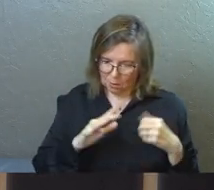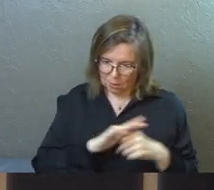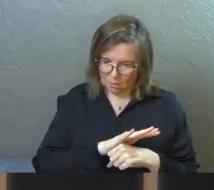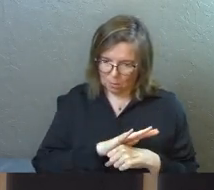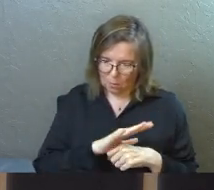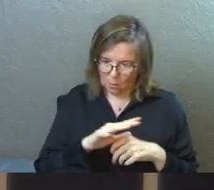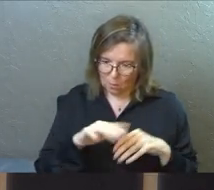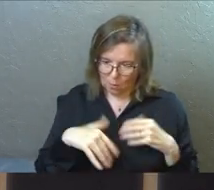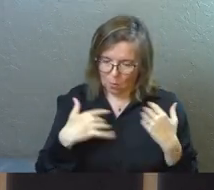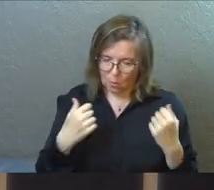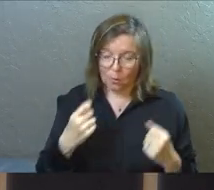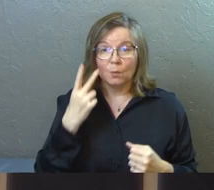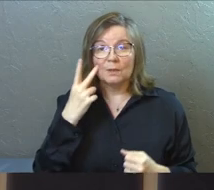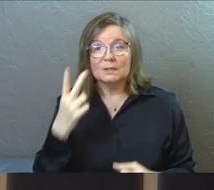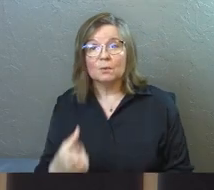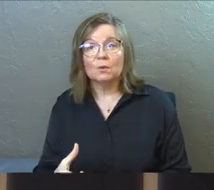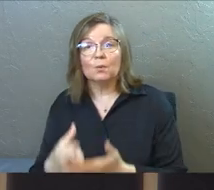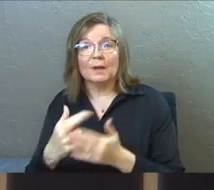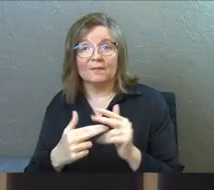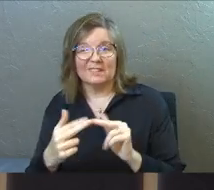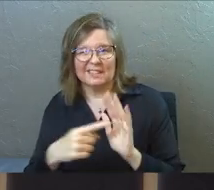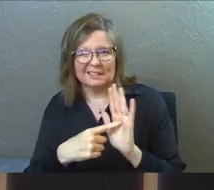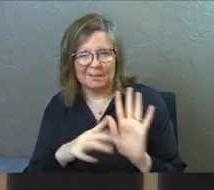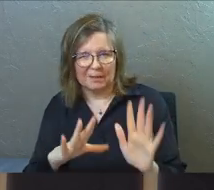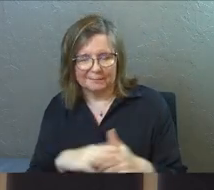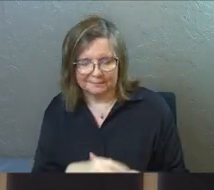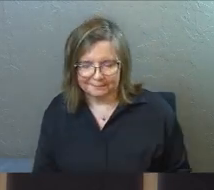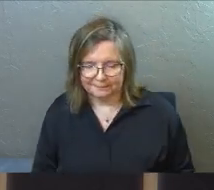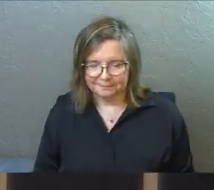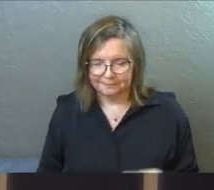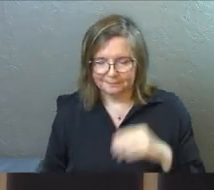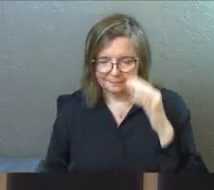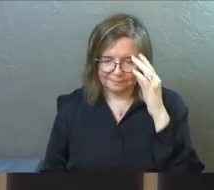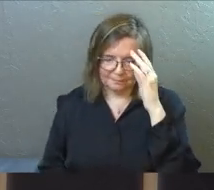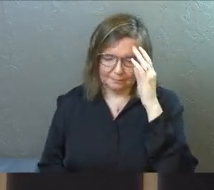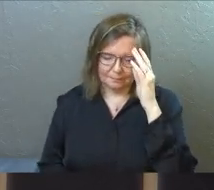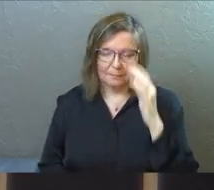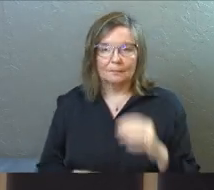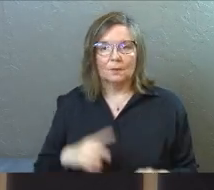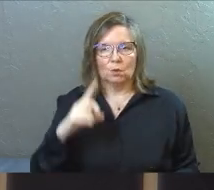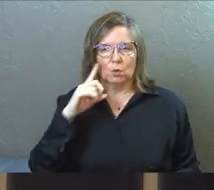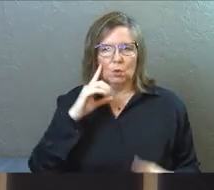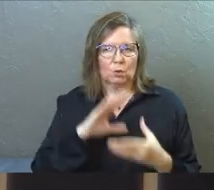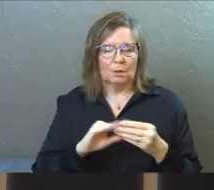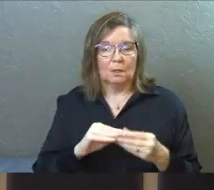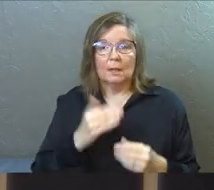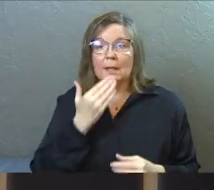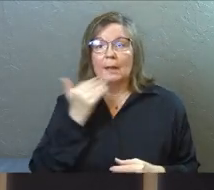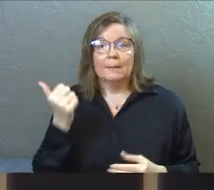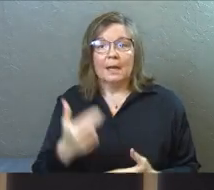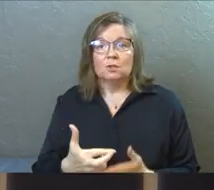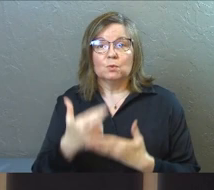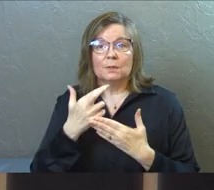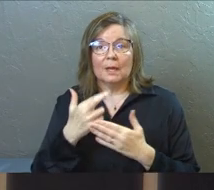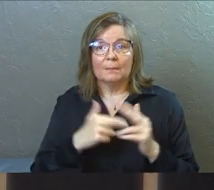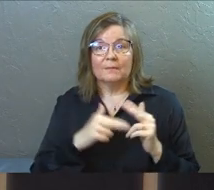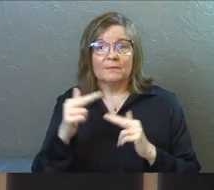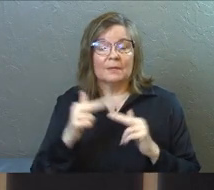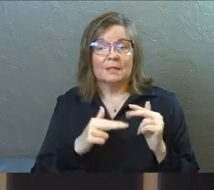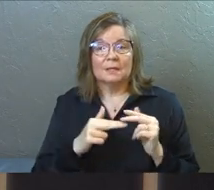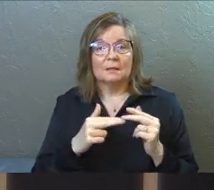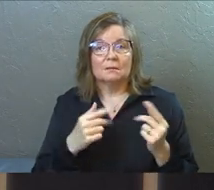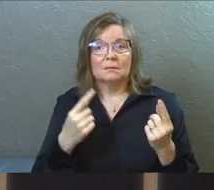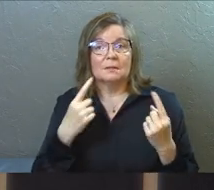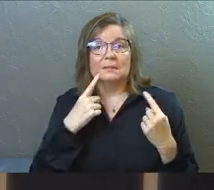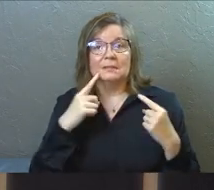We see this with rehab facilities. Here's another example. You've heard of this before. The best rehab facilities, what